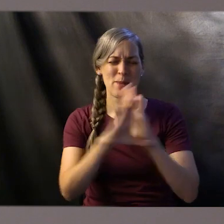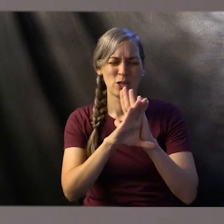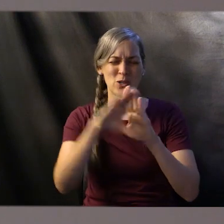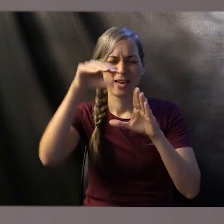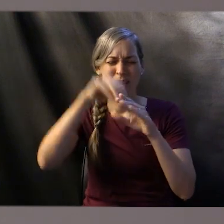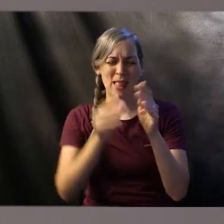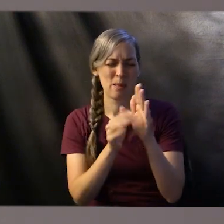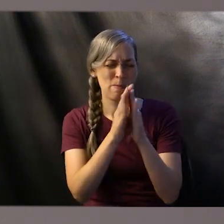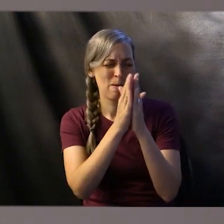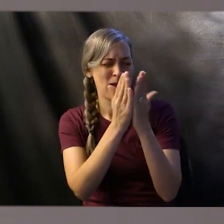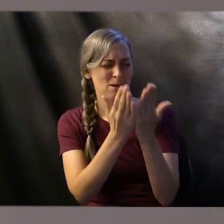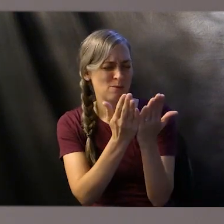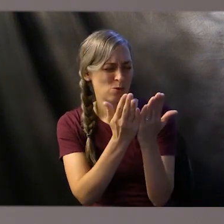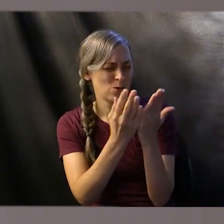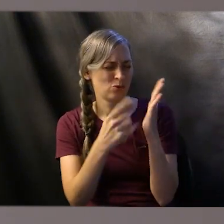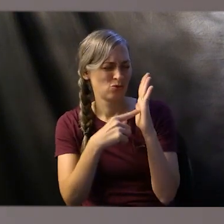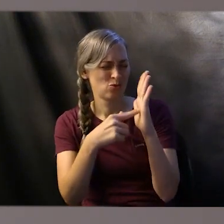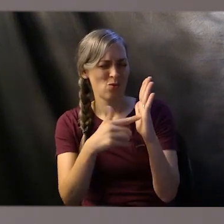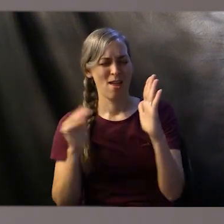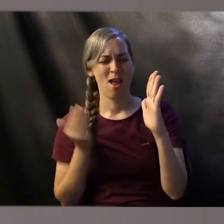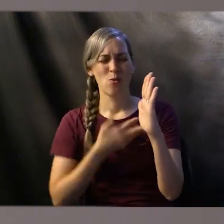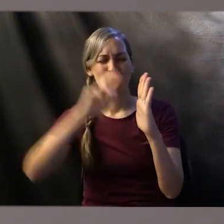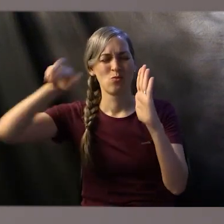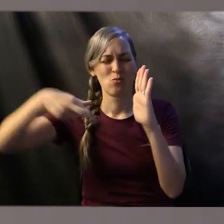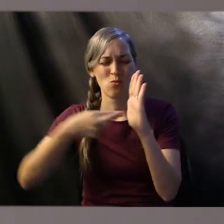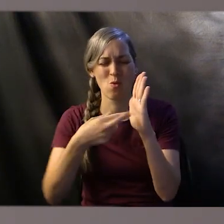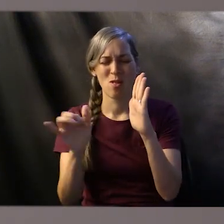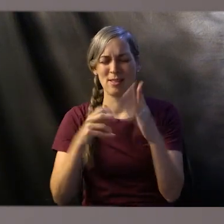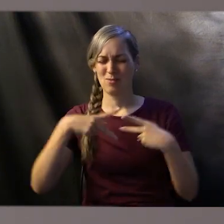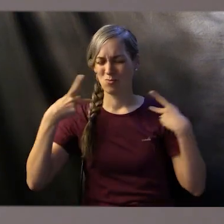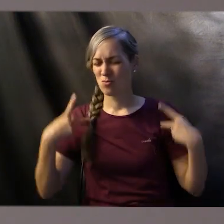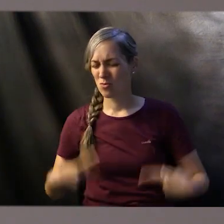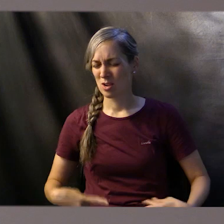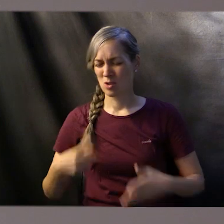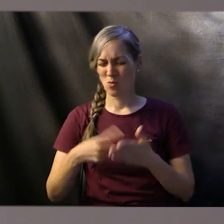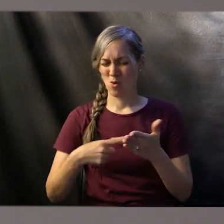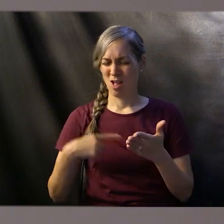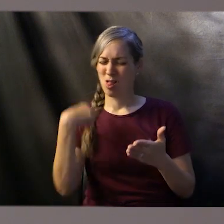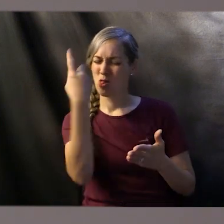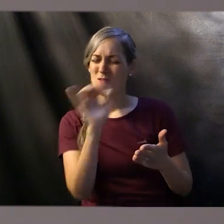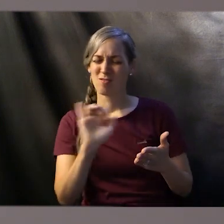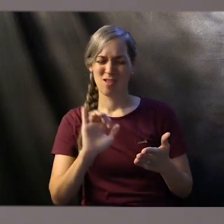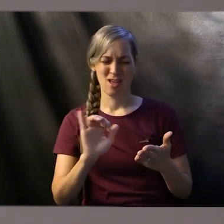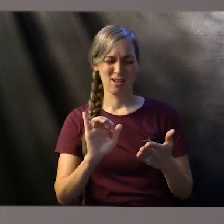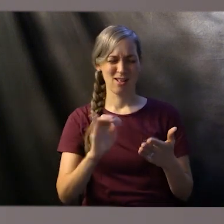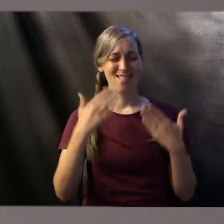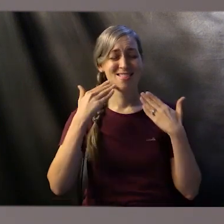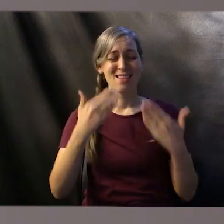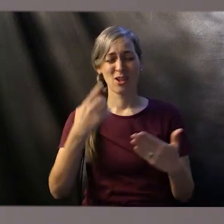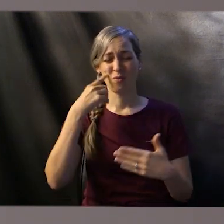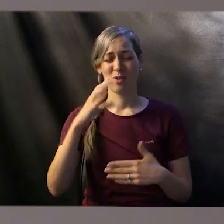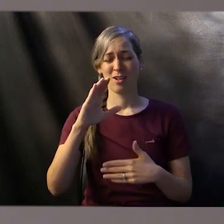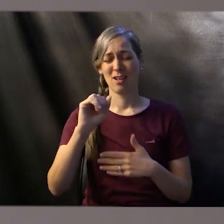look at the beautiful pictures in Scripture of what our role as priests are to look like and are to